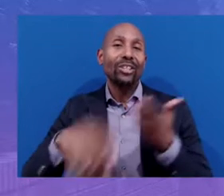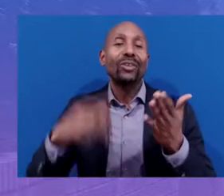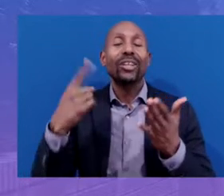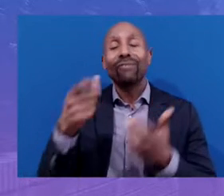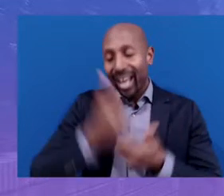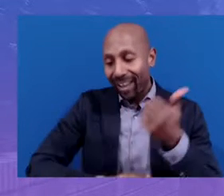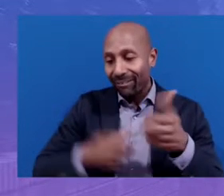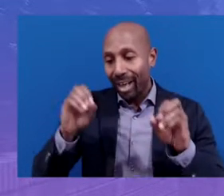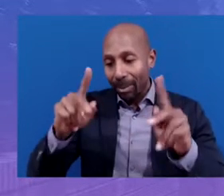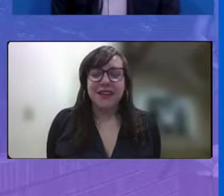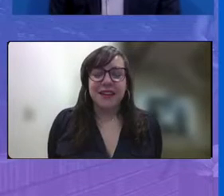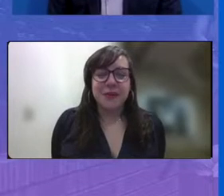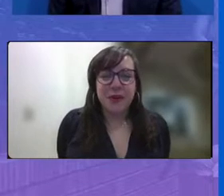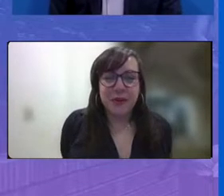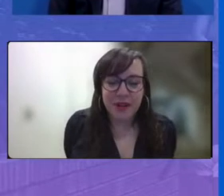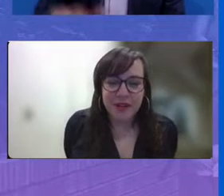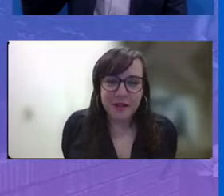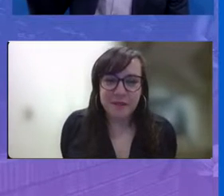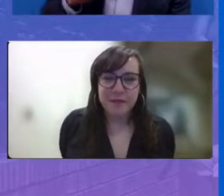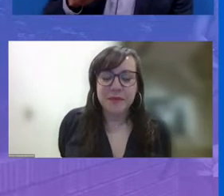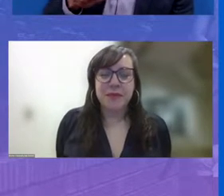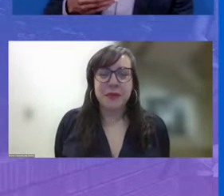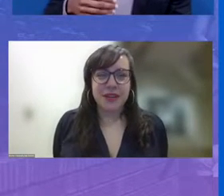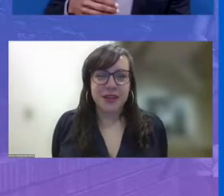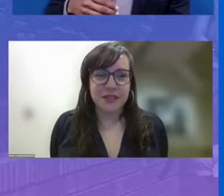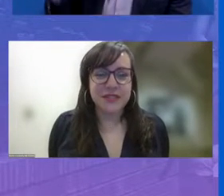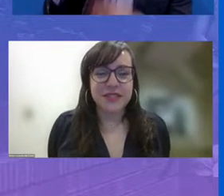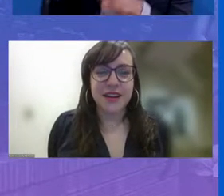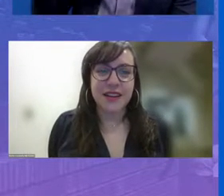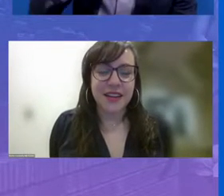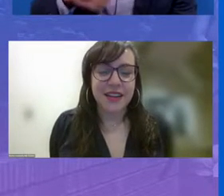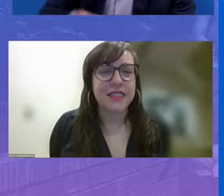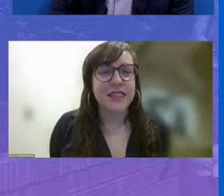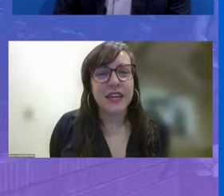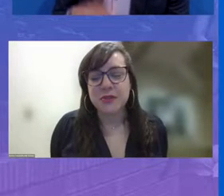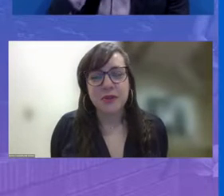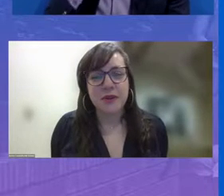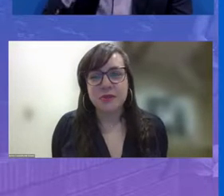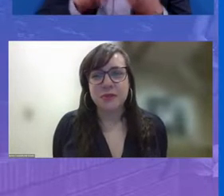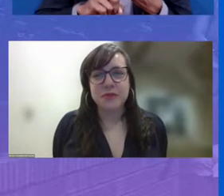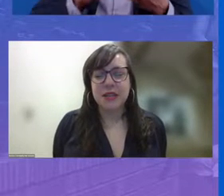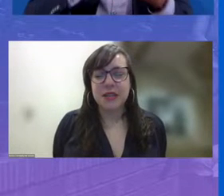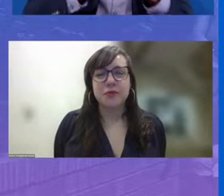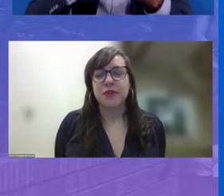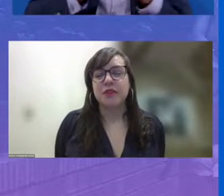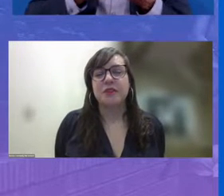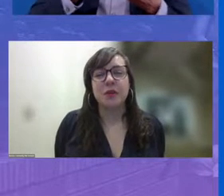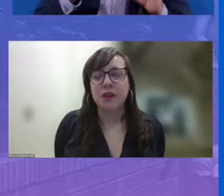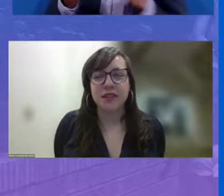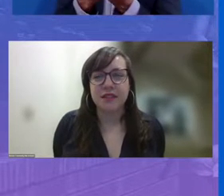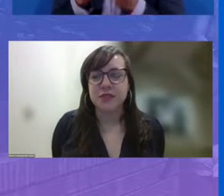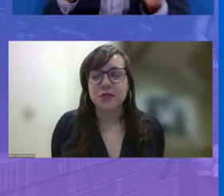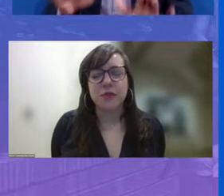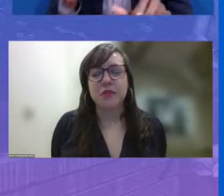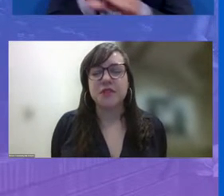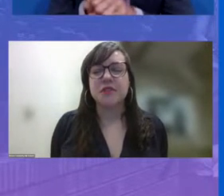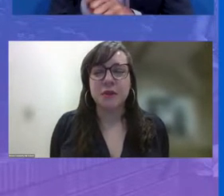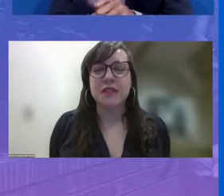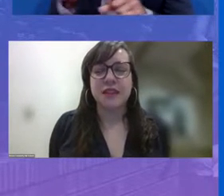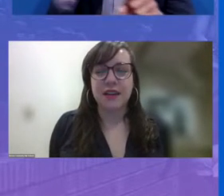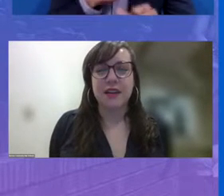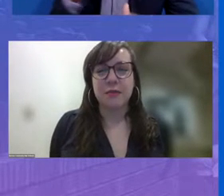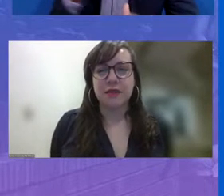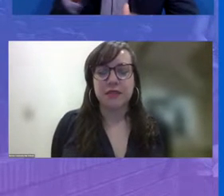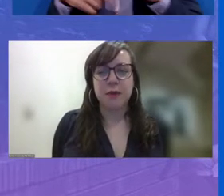every opportunity. Well, welcome, bienvenidos again, and thank you to our school teams for the great work that they're doing. We're